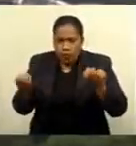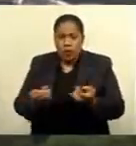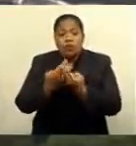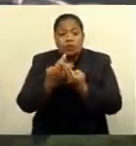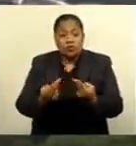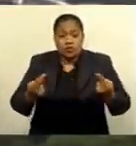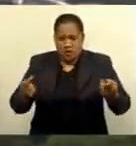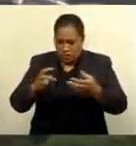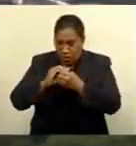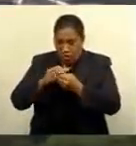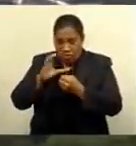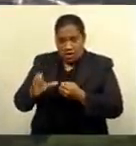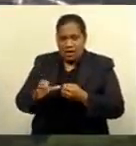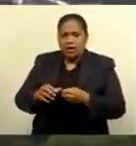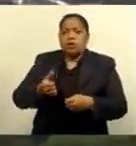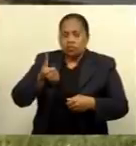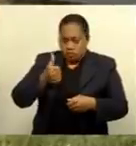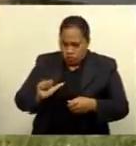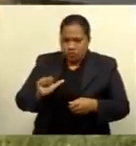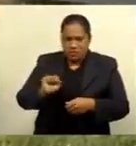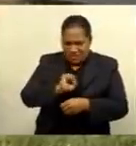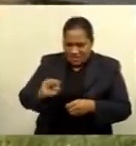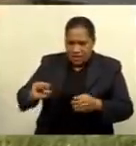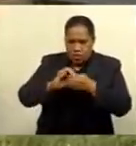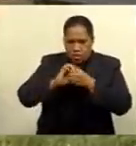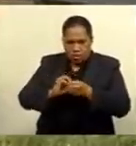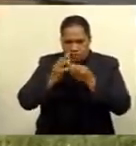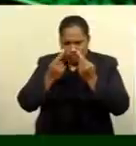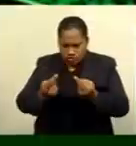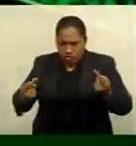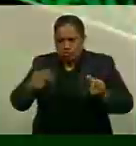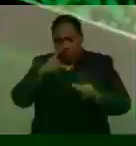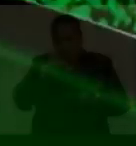owners to capitalize on their strong points to generate income.